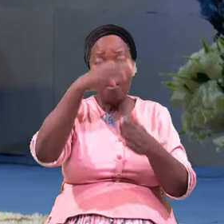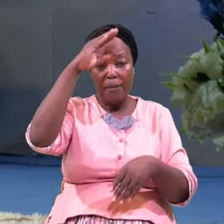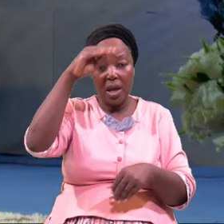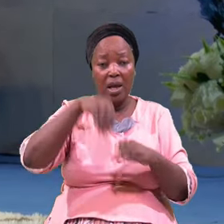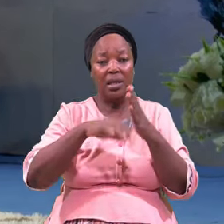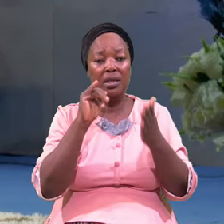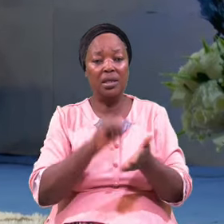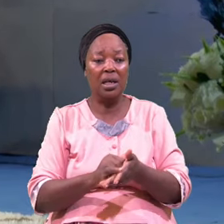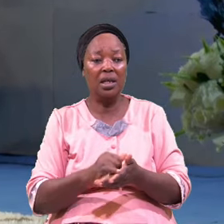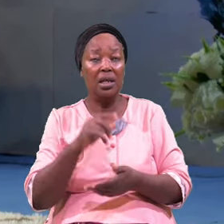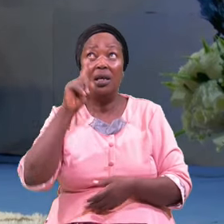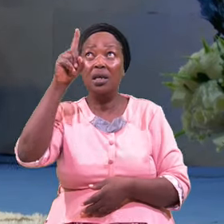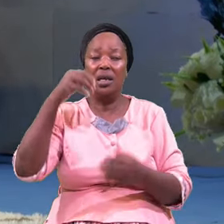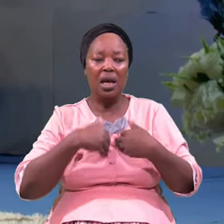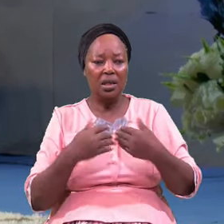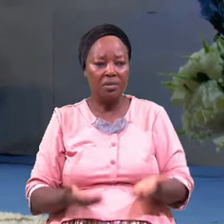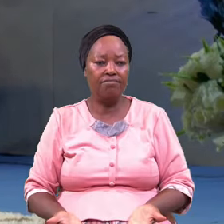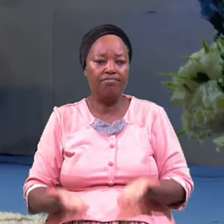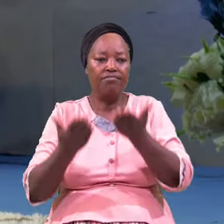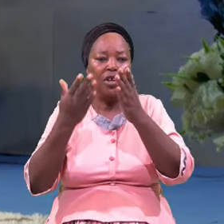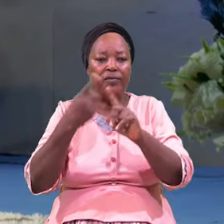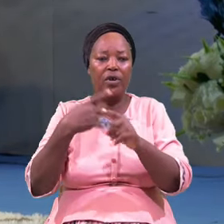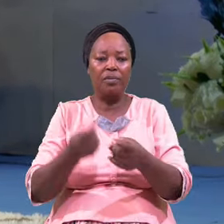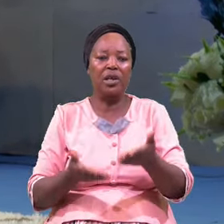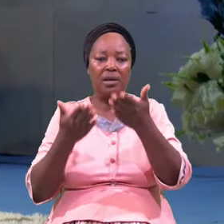He Has Raised Him From The Dead